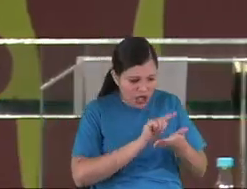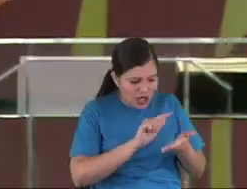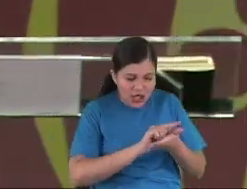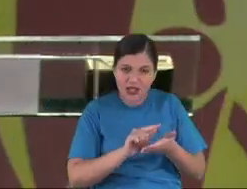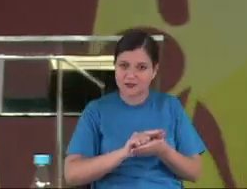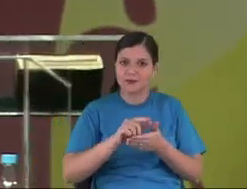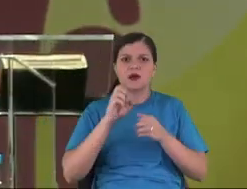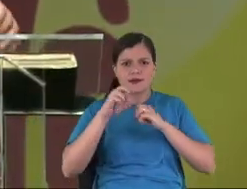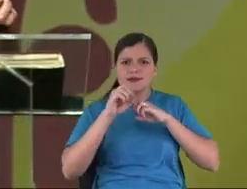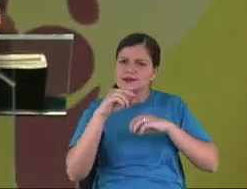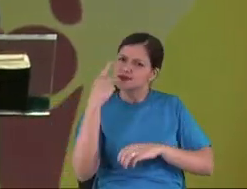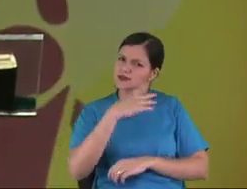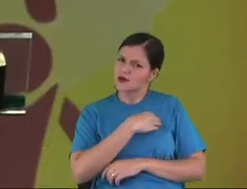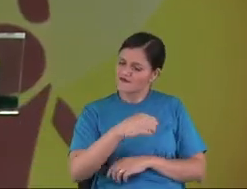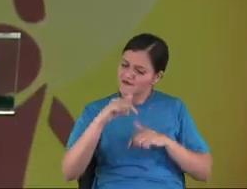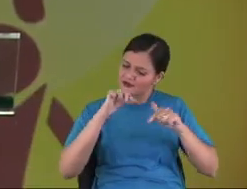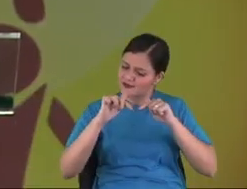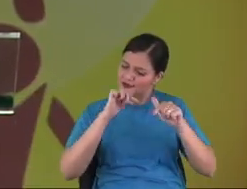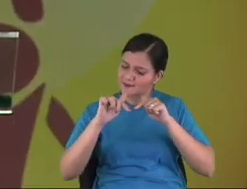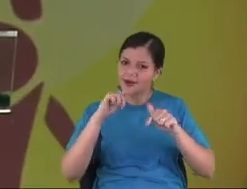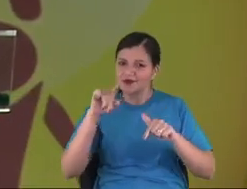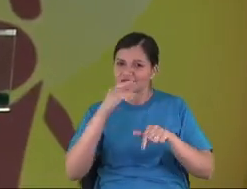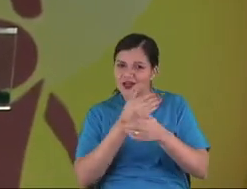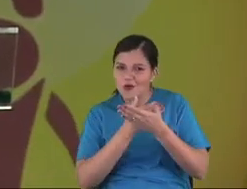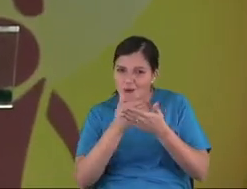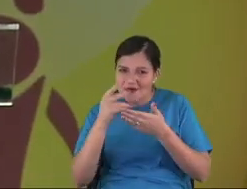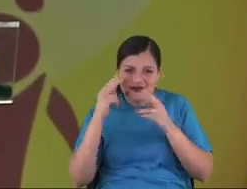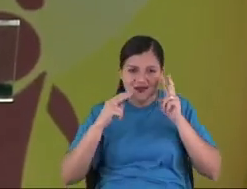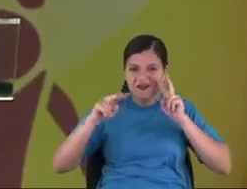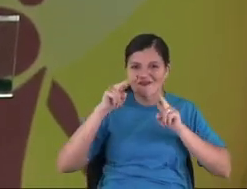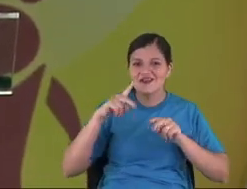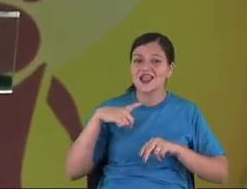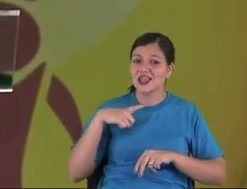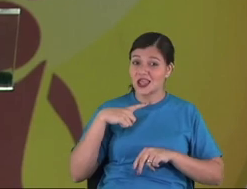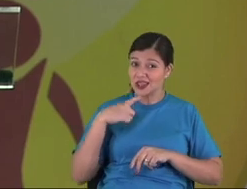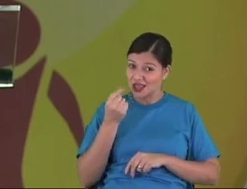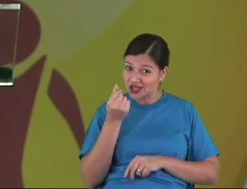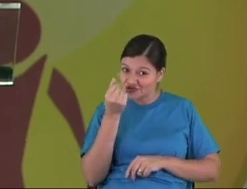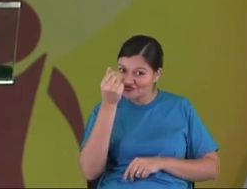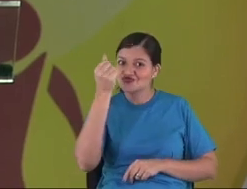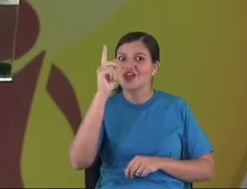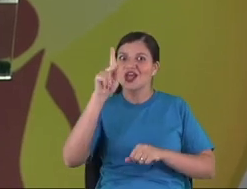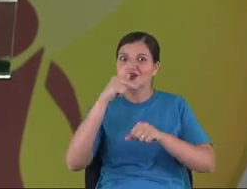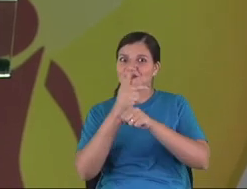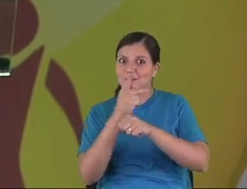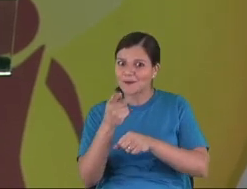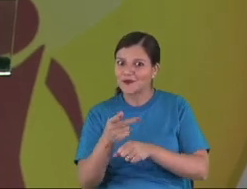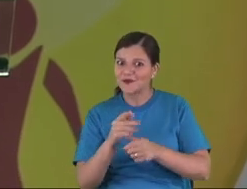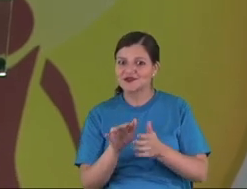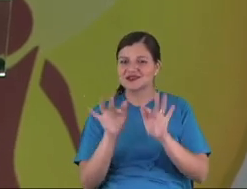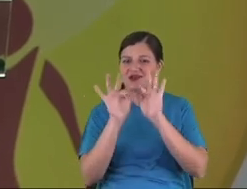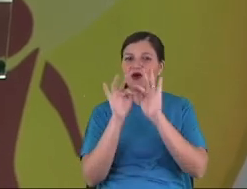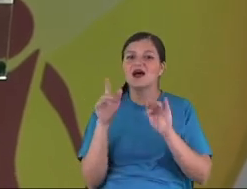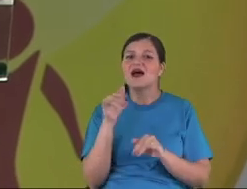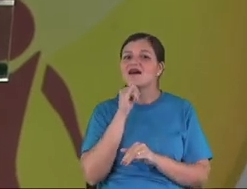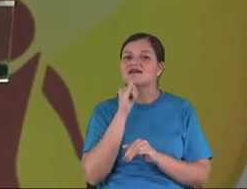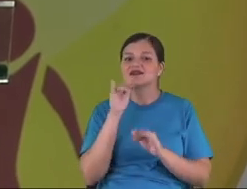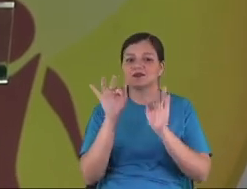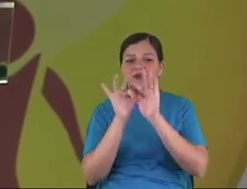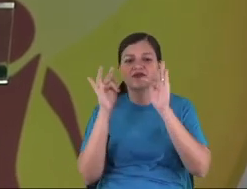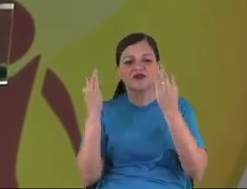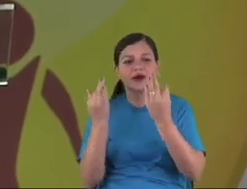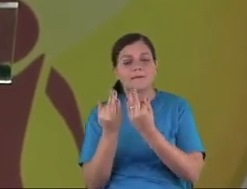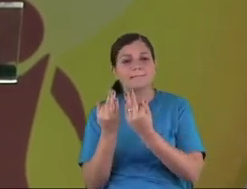I sell a good sensation when he see the reward